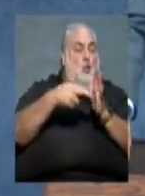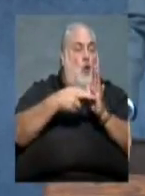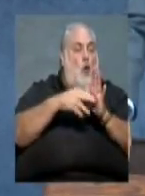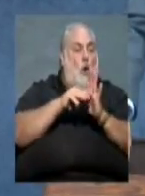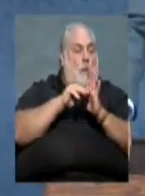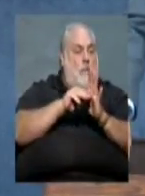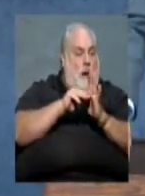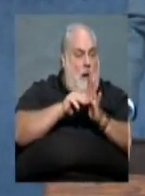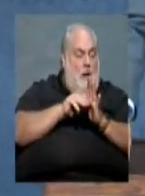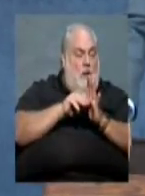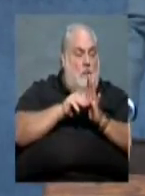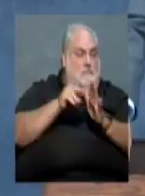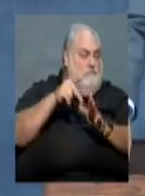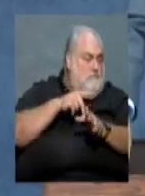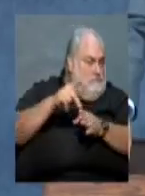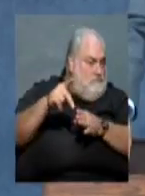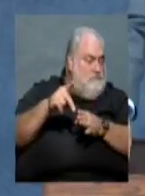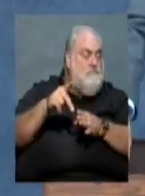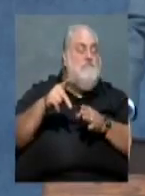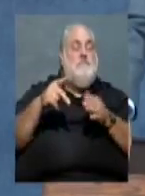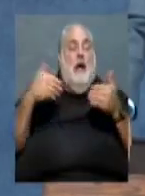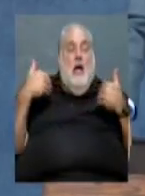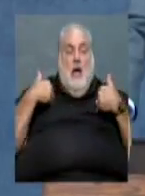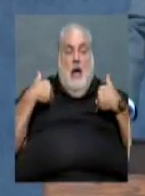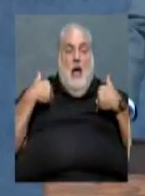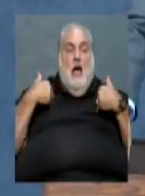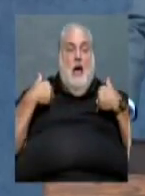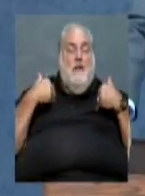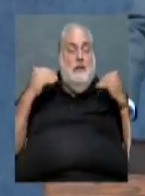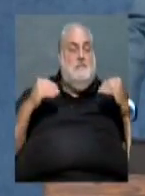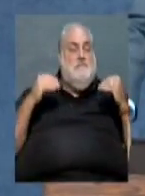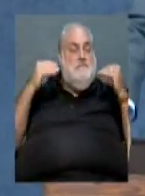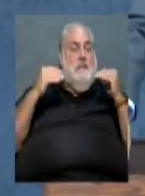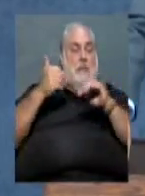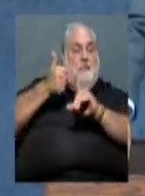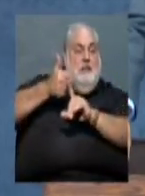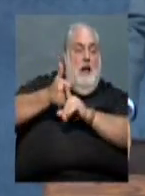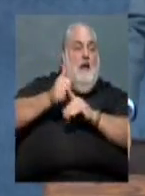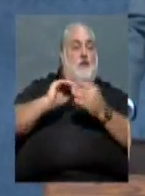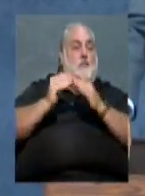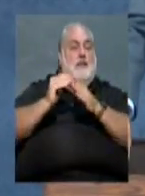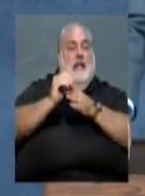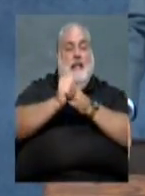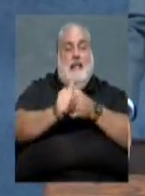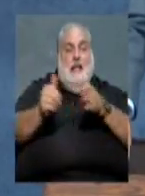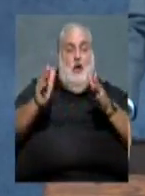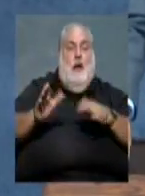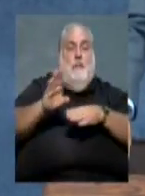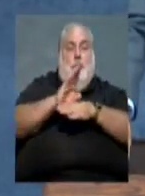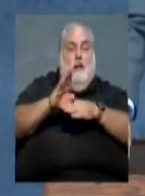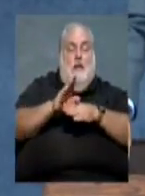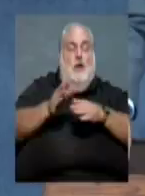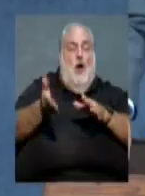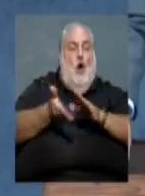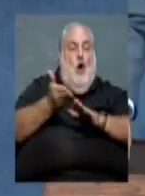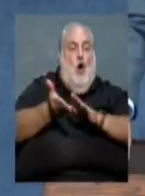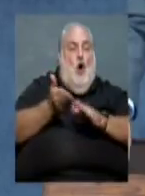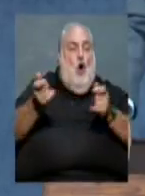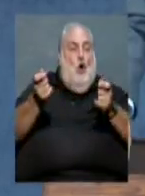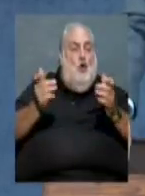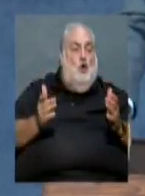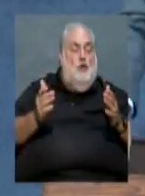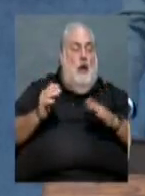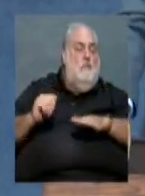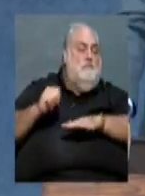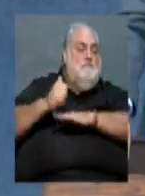professionals and have distinguished themselves as community leaders and business owners, creating jobs,